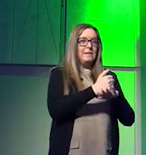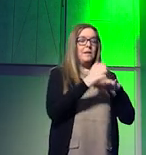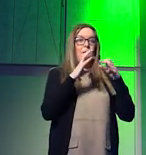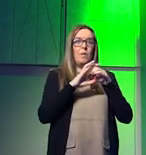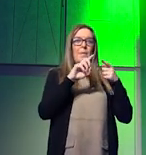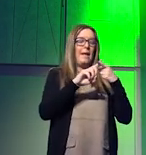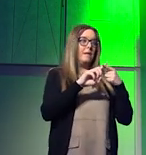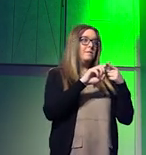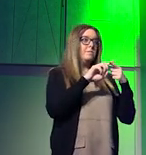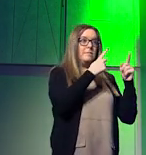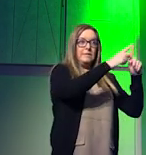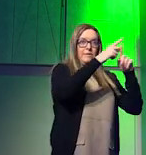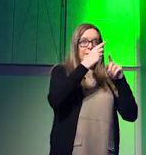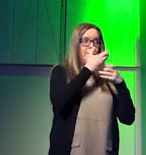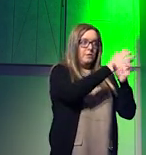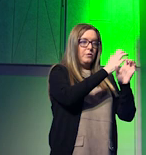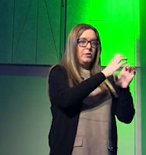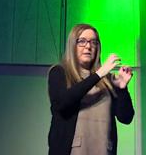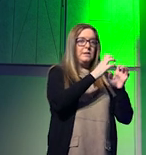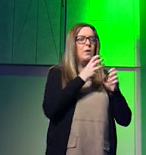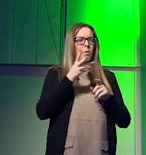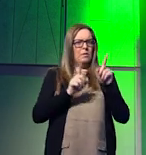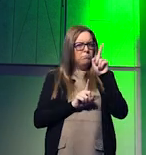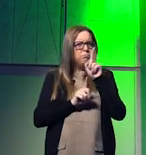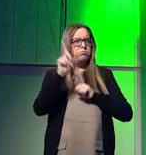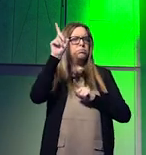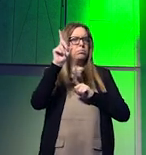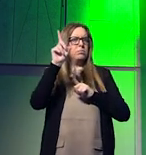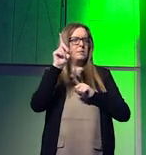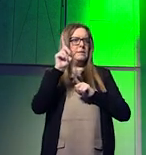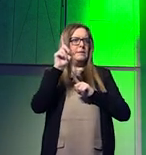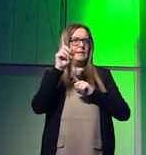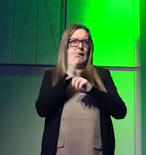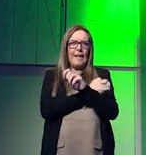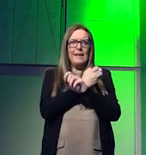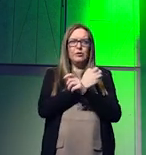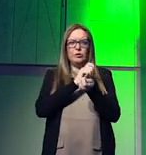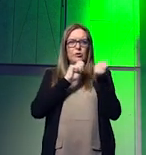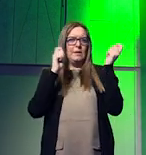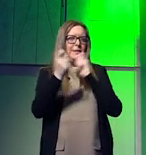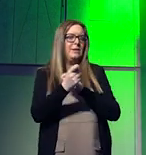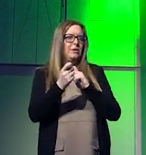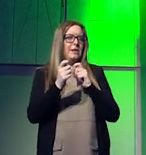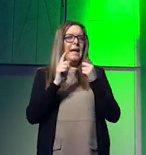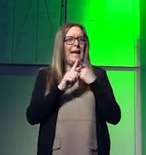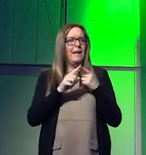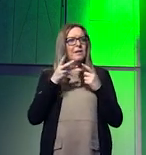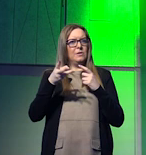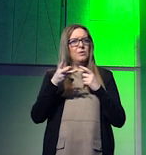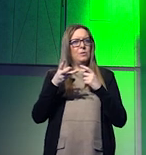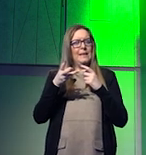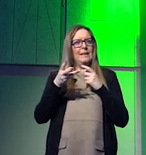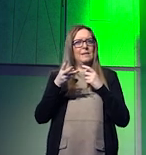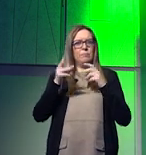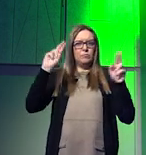abroad that will enable an acceleration of the energy transition to preempt the derailment risks and